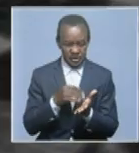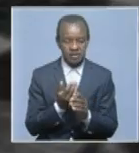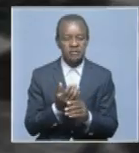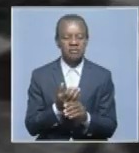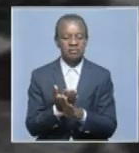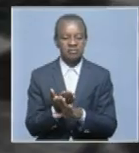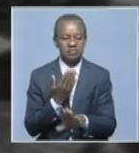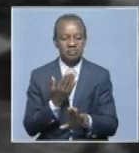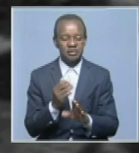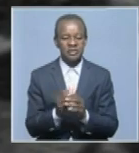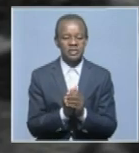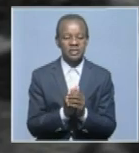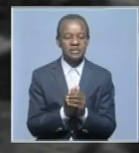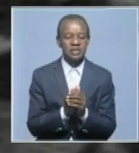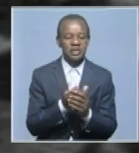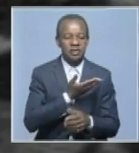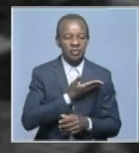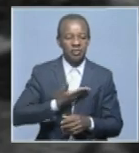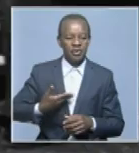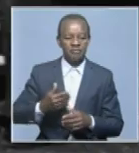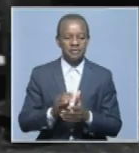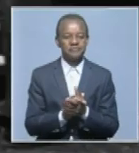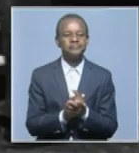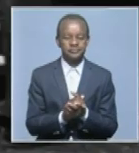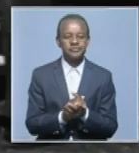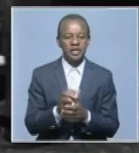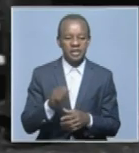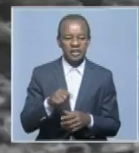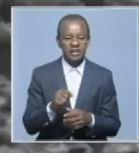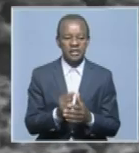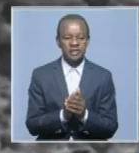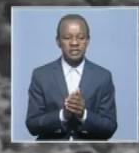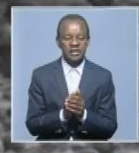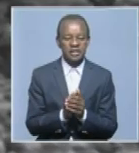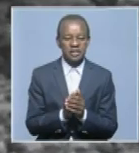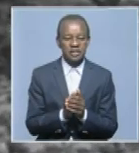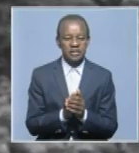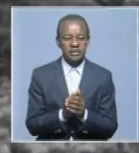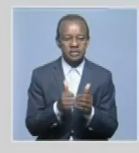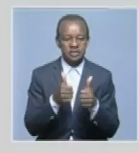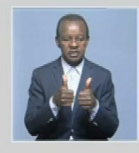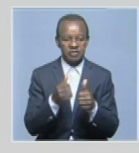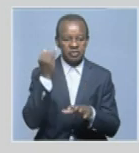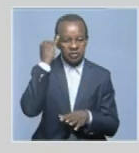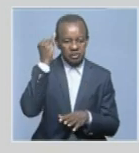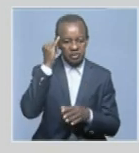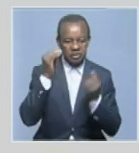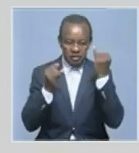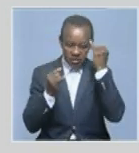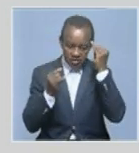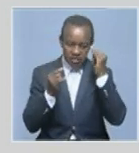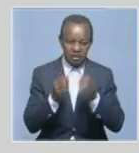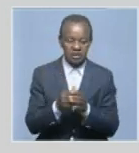that people have focused attention to the men's conferences, bringing men together.